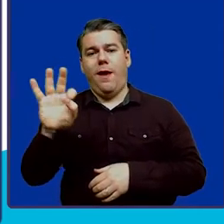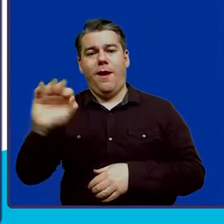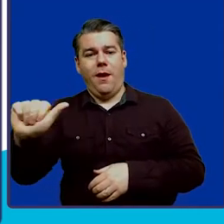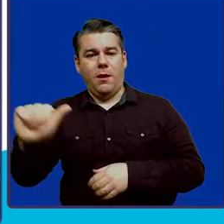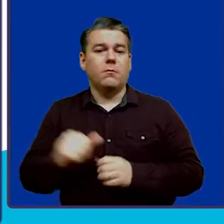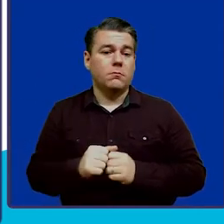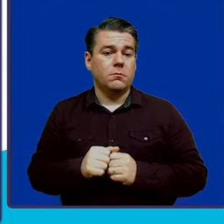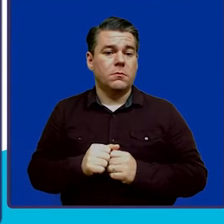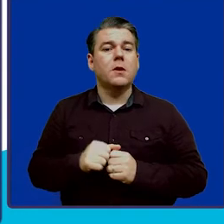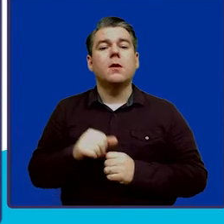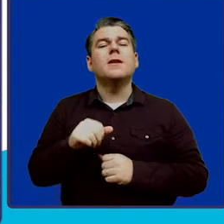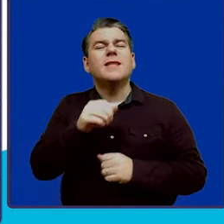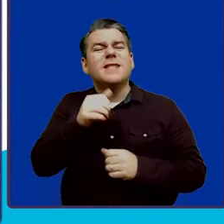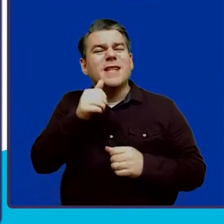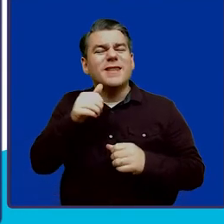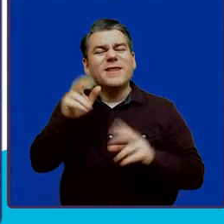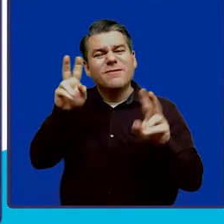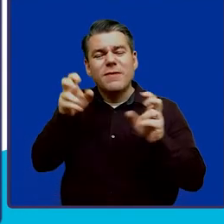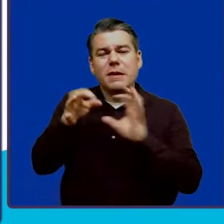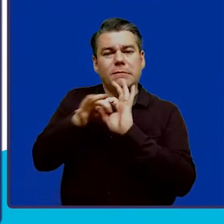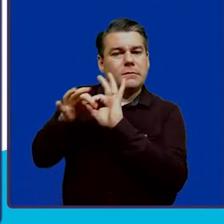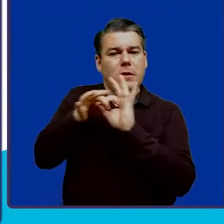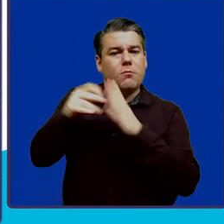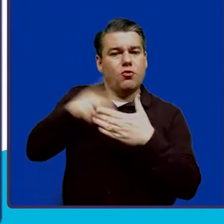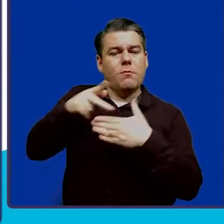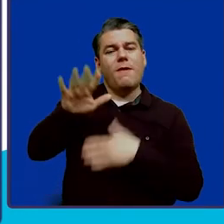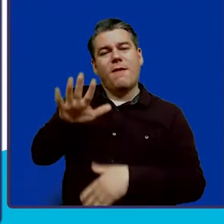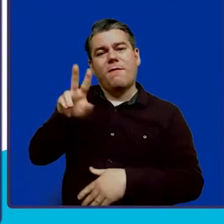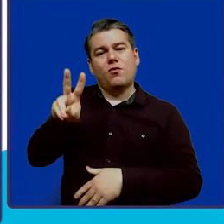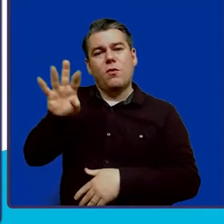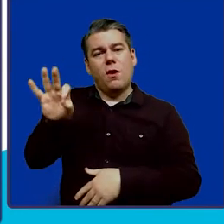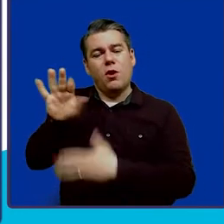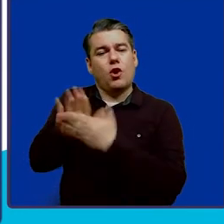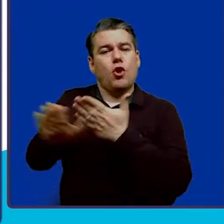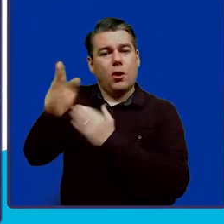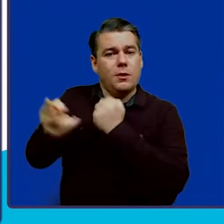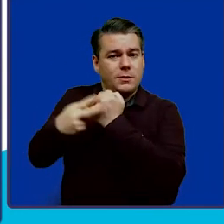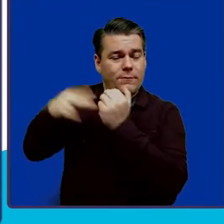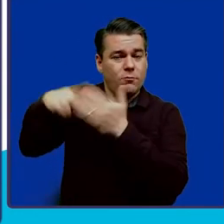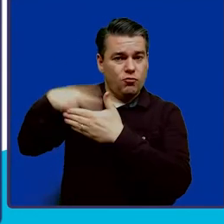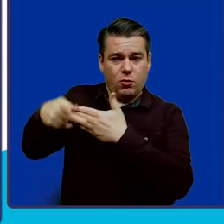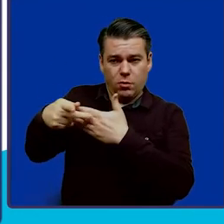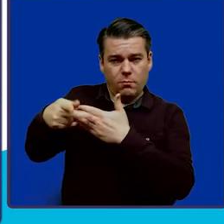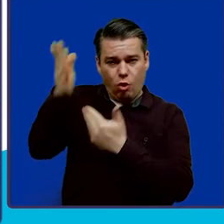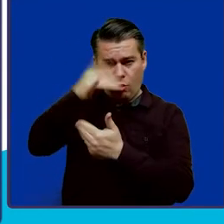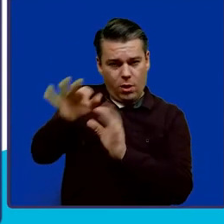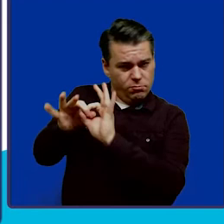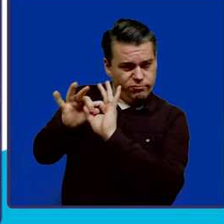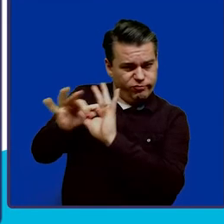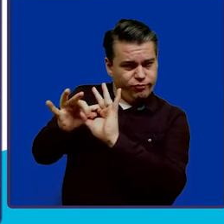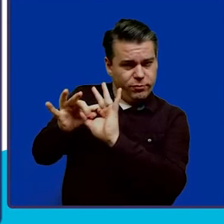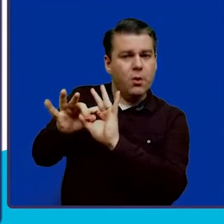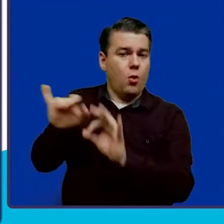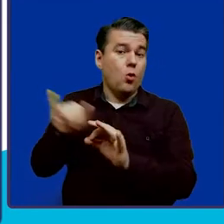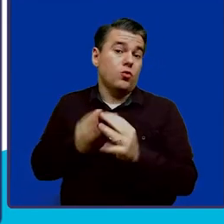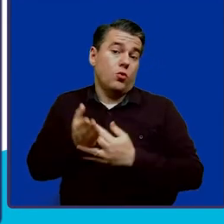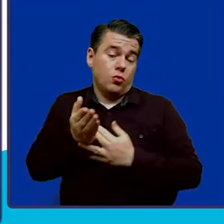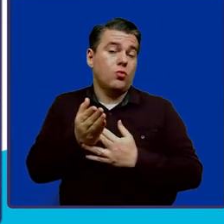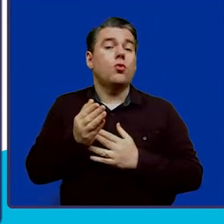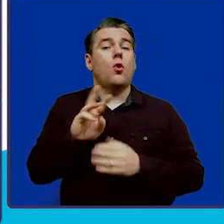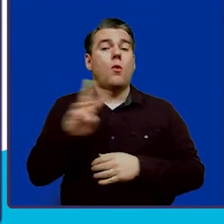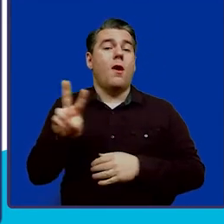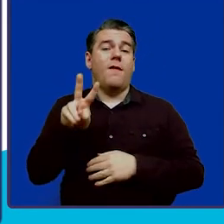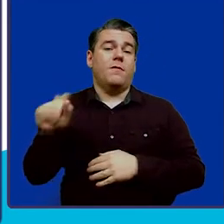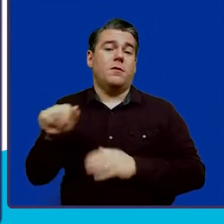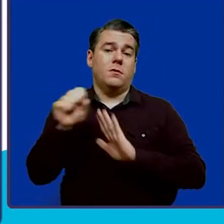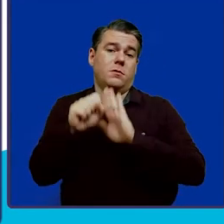WVABL is a sister program to the 529 College Savings Program, which is also administered through the West Virginia State Treasurer's